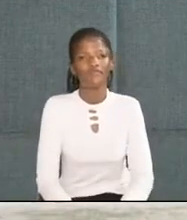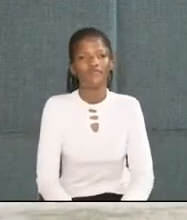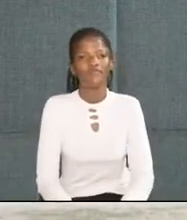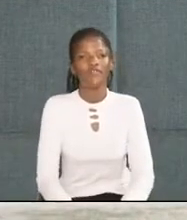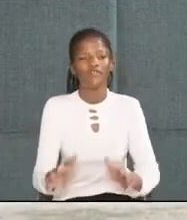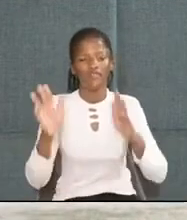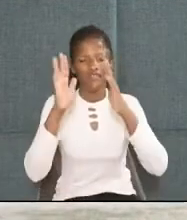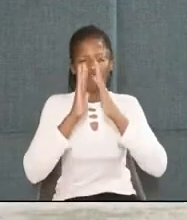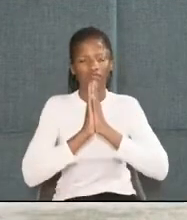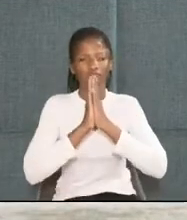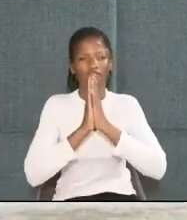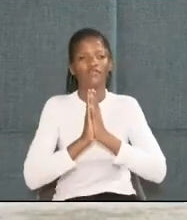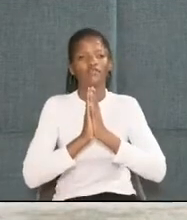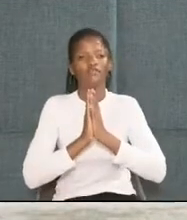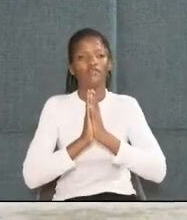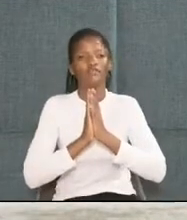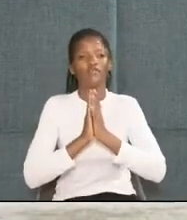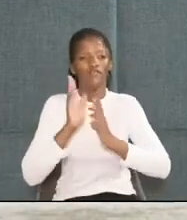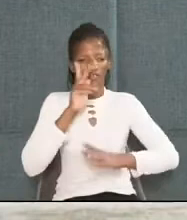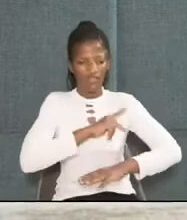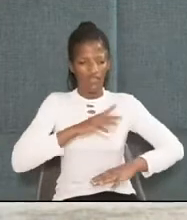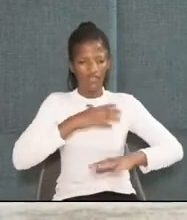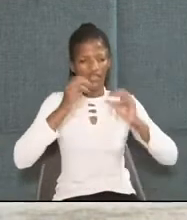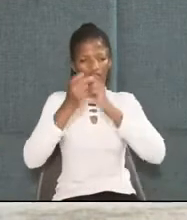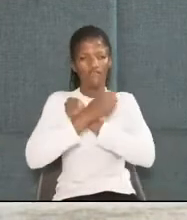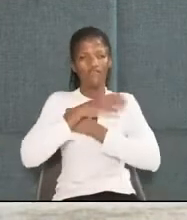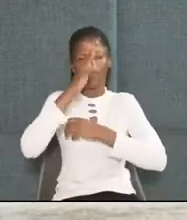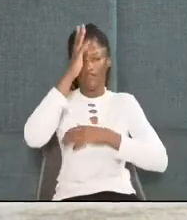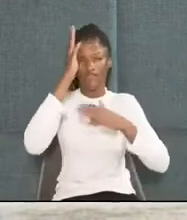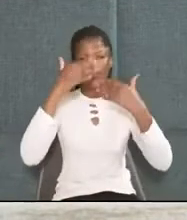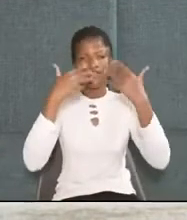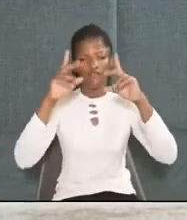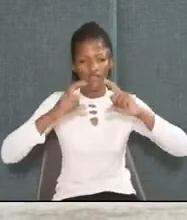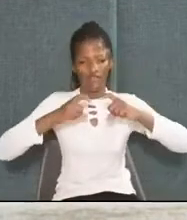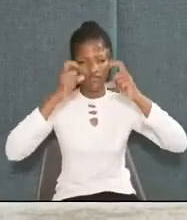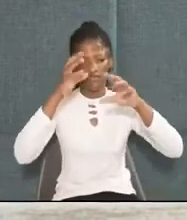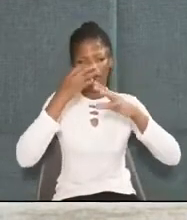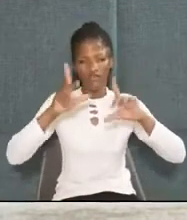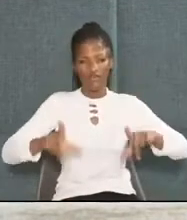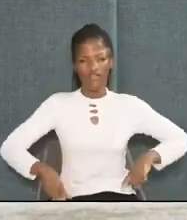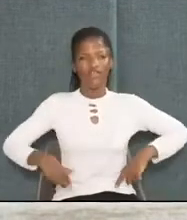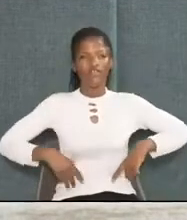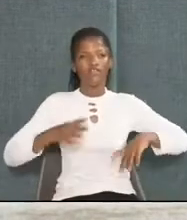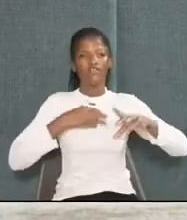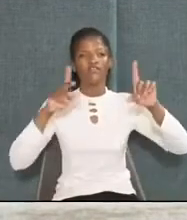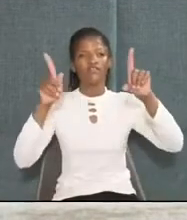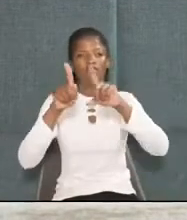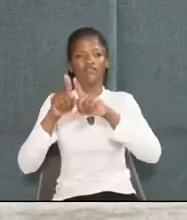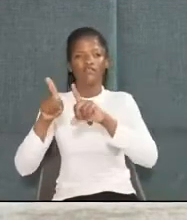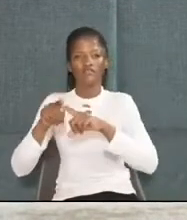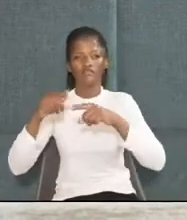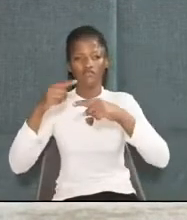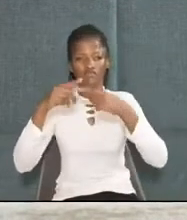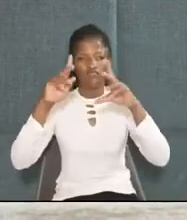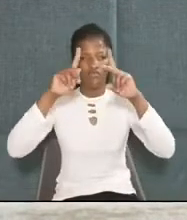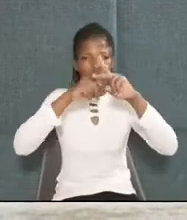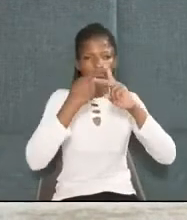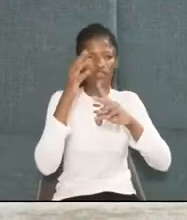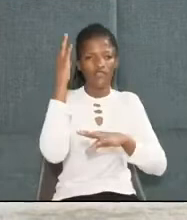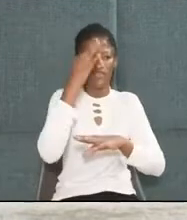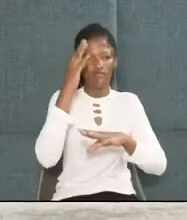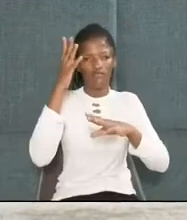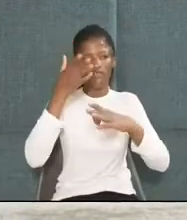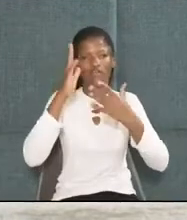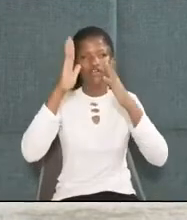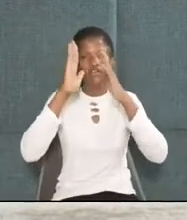Let us pray. Kind and love it Father, thank you for the gift of Sabbath. And also, even as we begin this psalm on